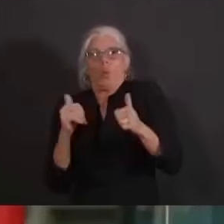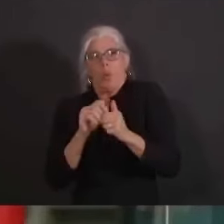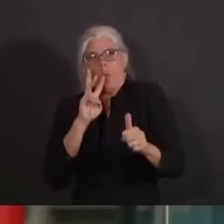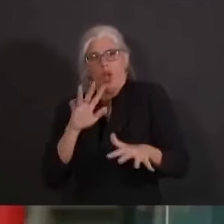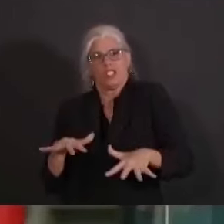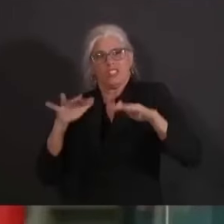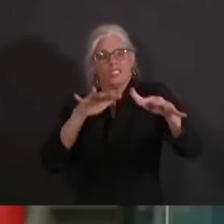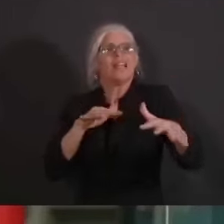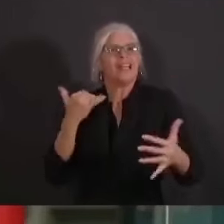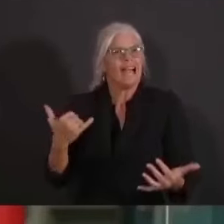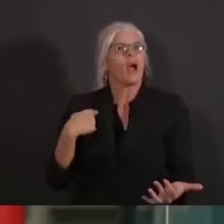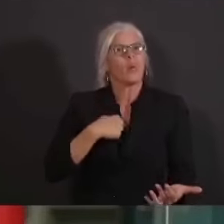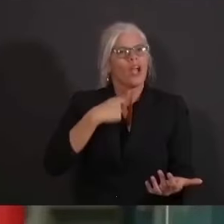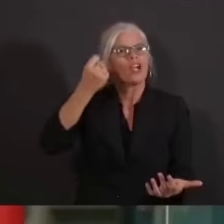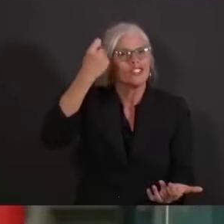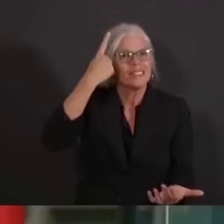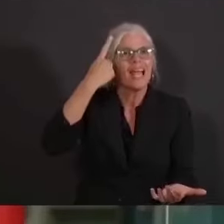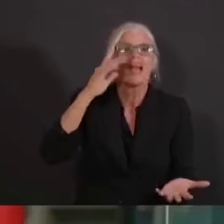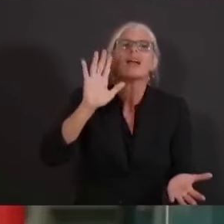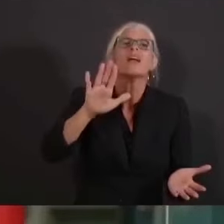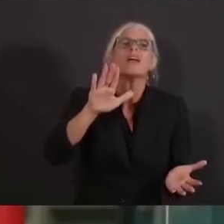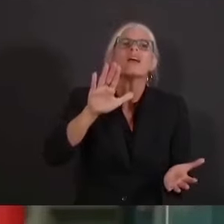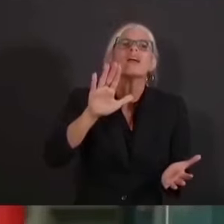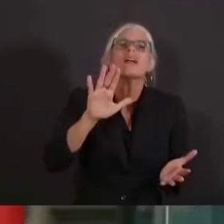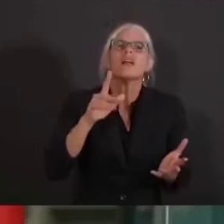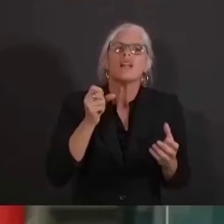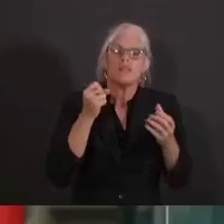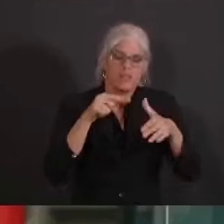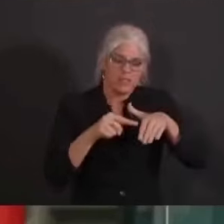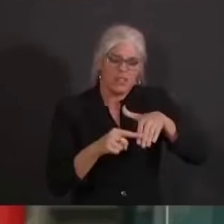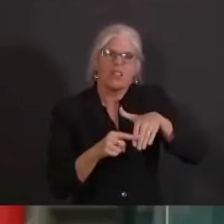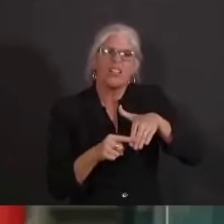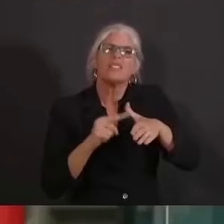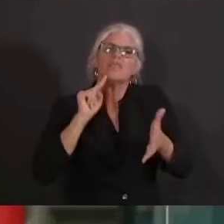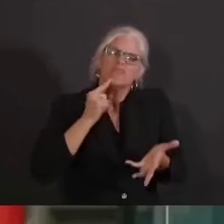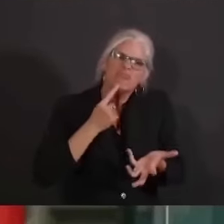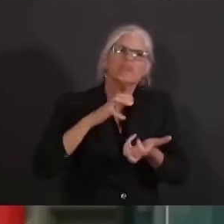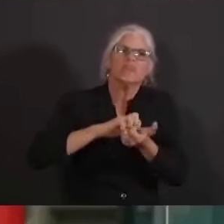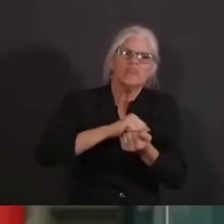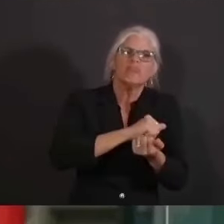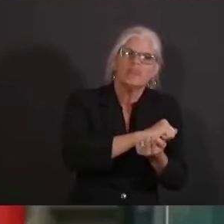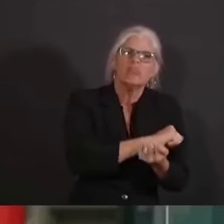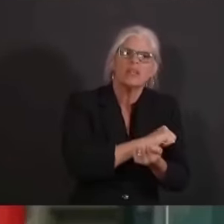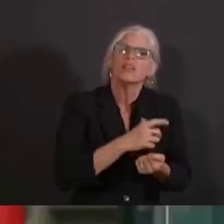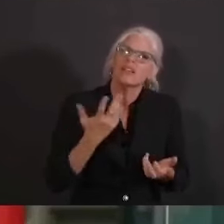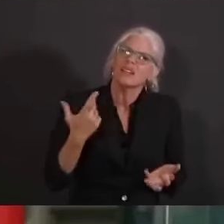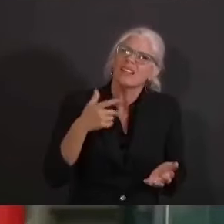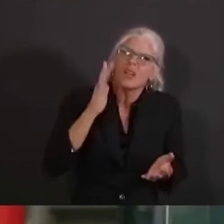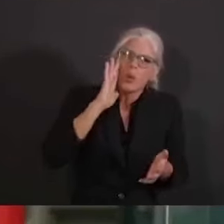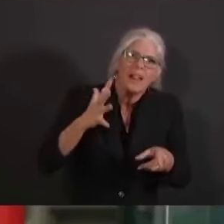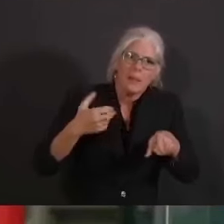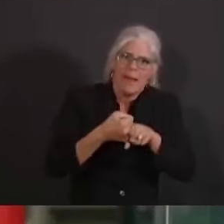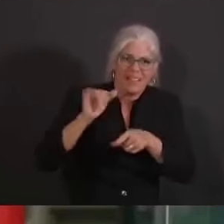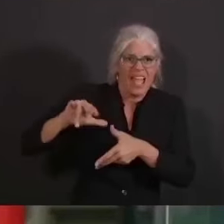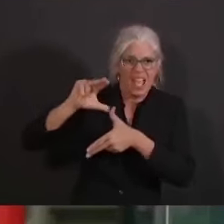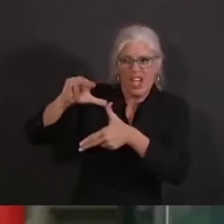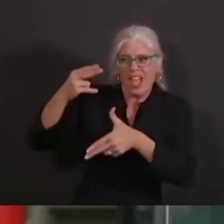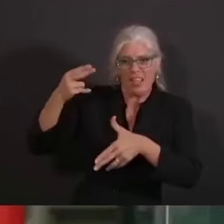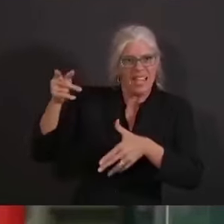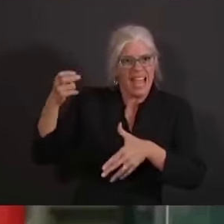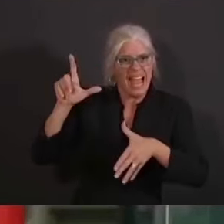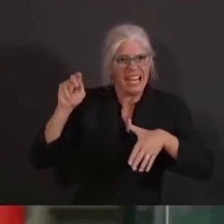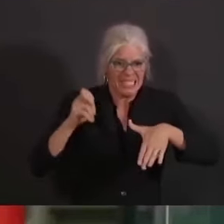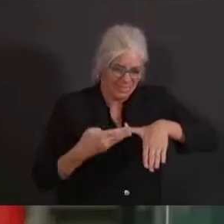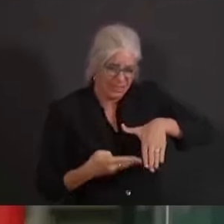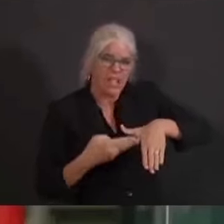wide range of possibilities certainty that we're going to have major impacts but where you could do so i think the reason why the